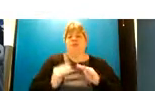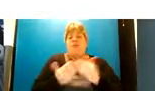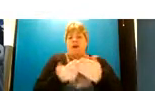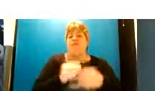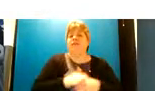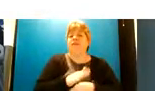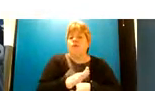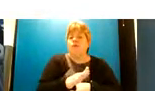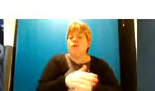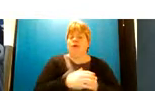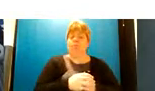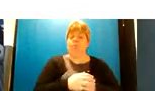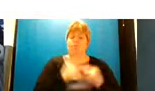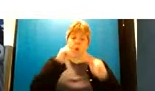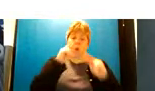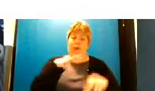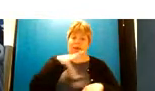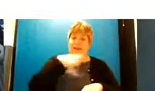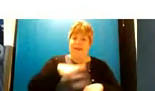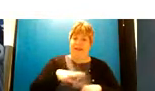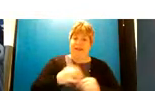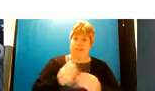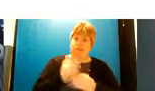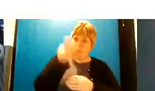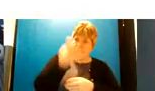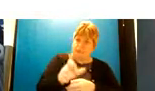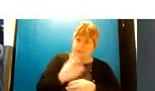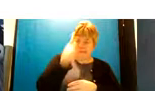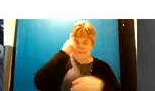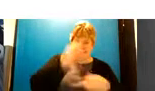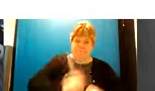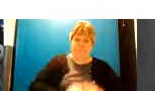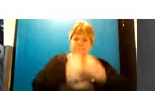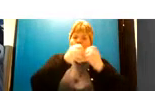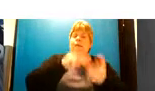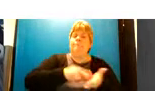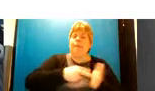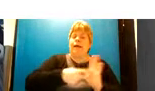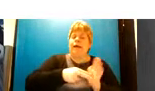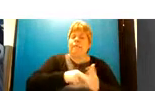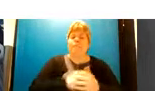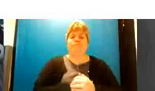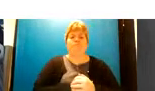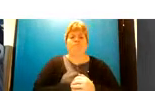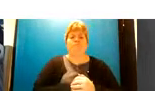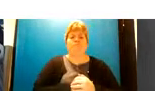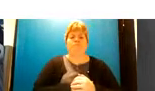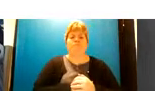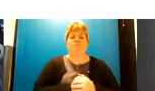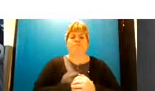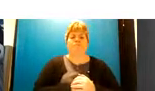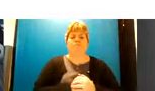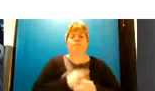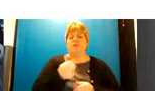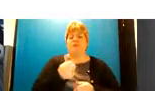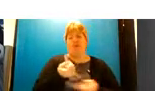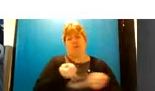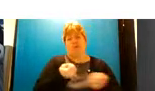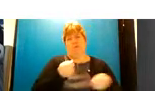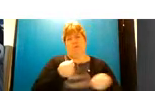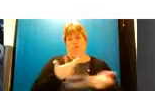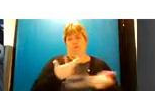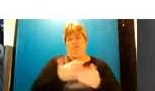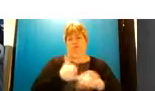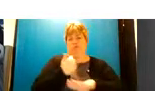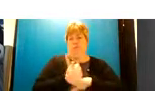looking at the needs of with that person and coming up with a bit of a plan so um this has been operational for just over a year